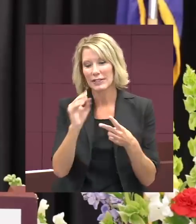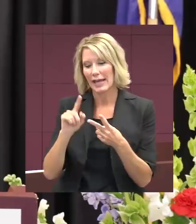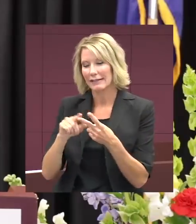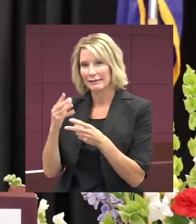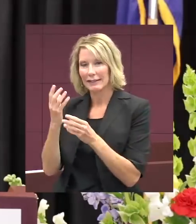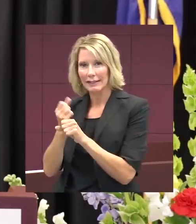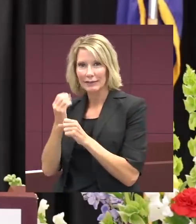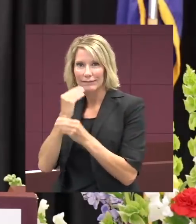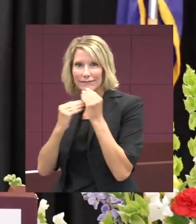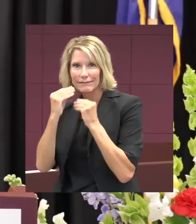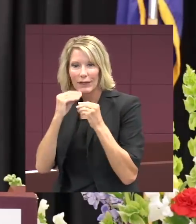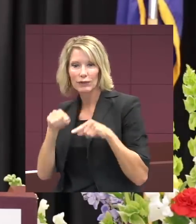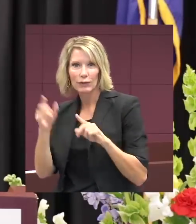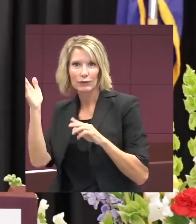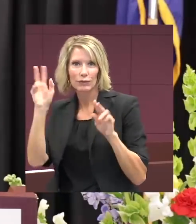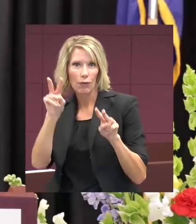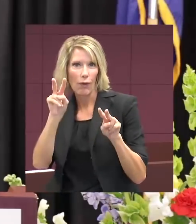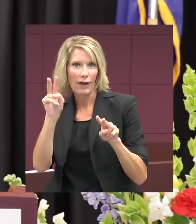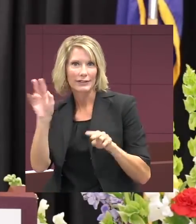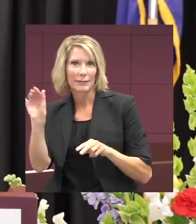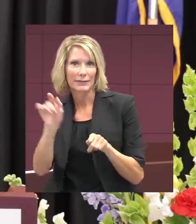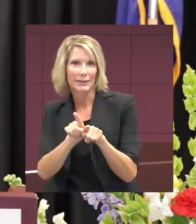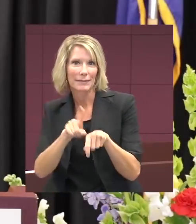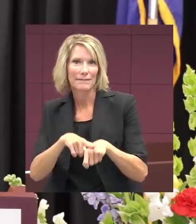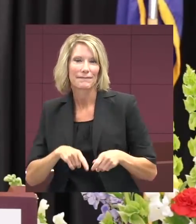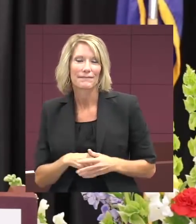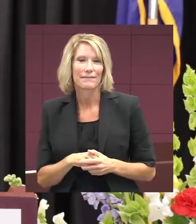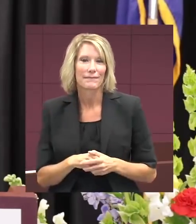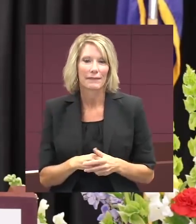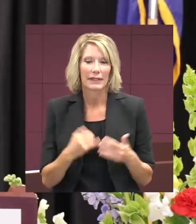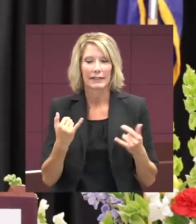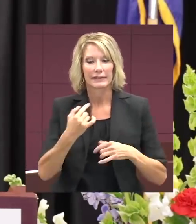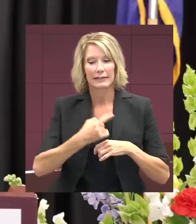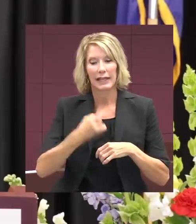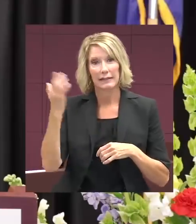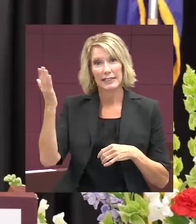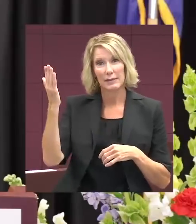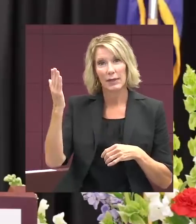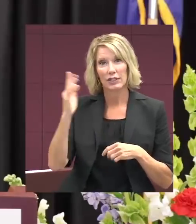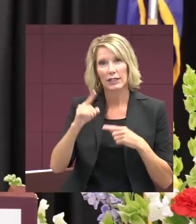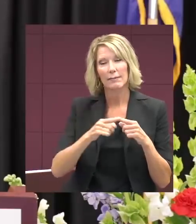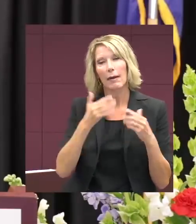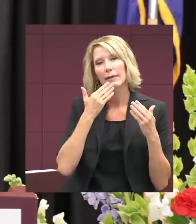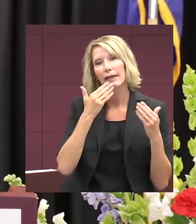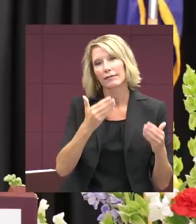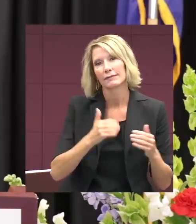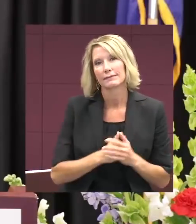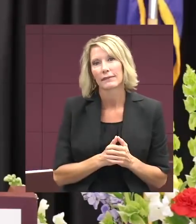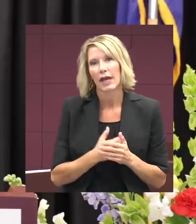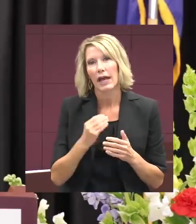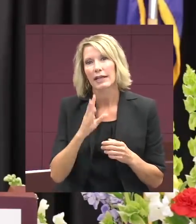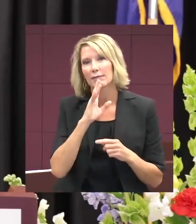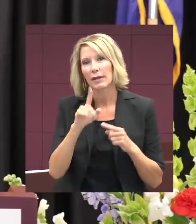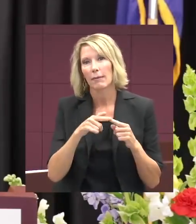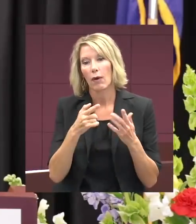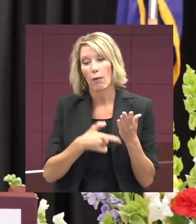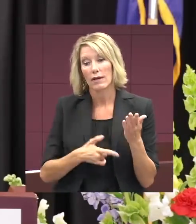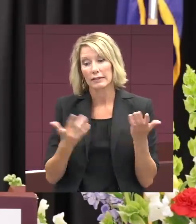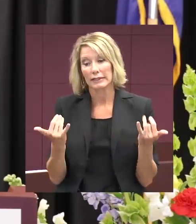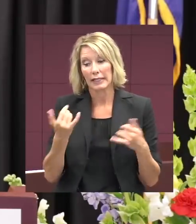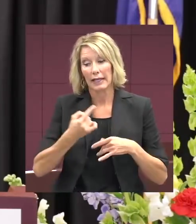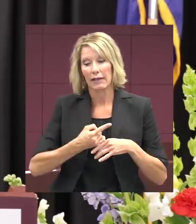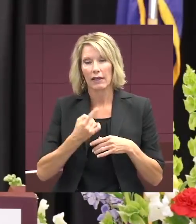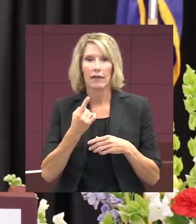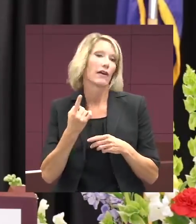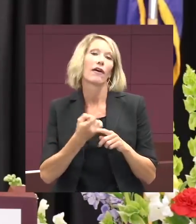some chips and dips during speeches. This speech today, however, is about thanks. And I speak to you today on behalf of